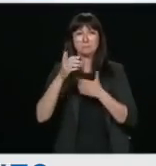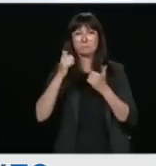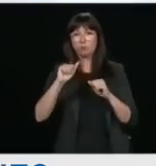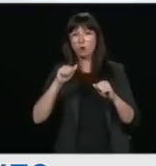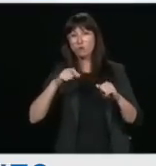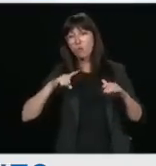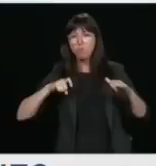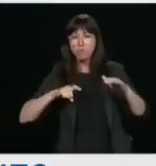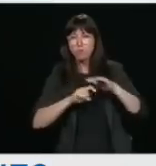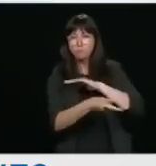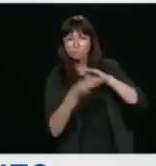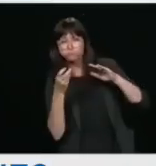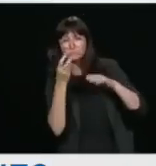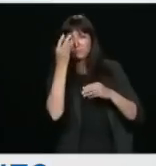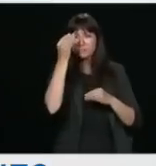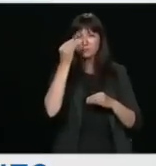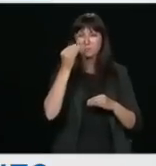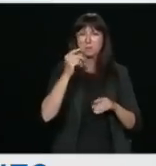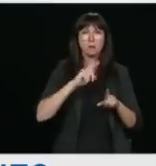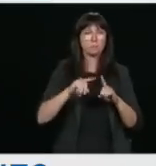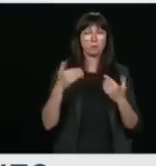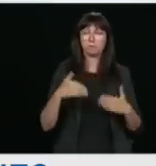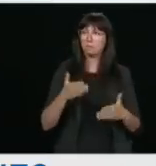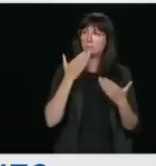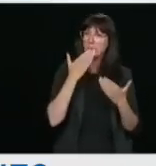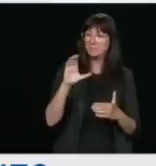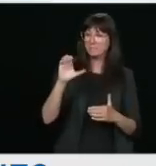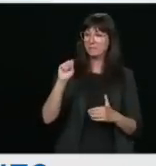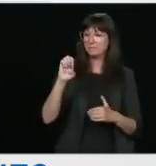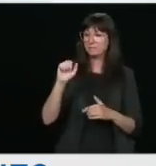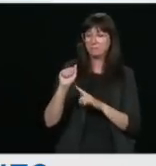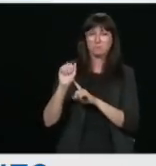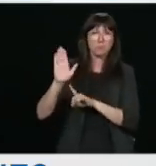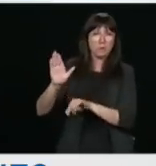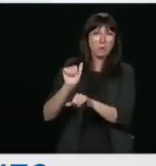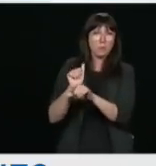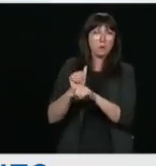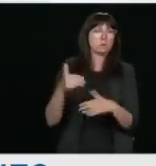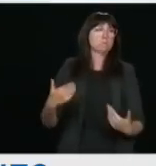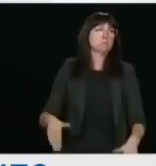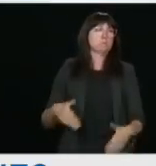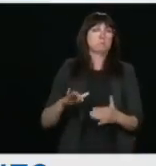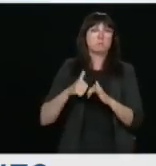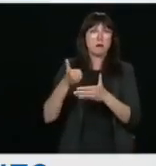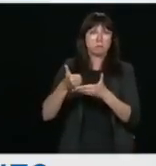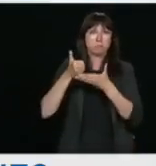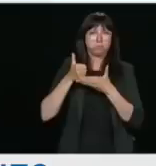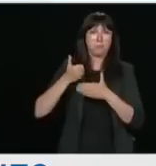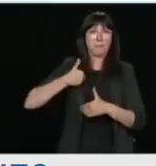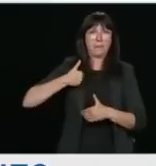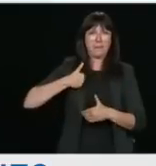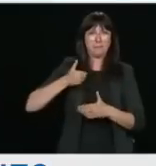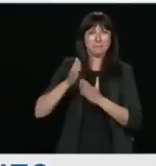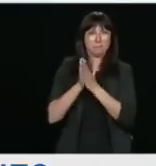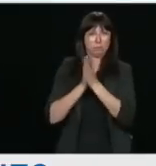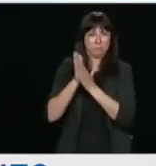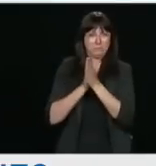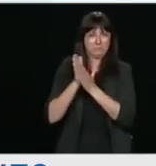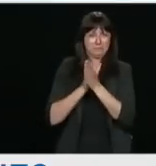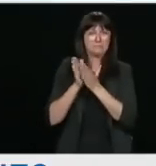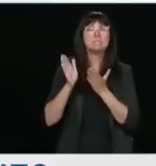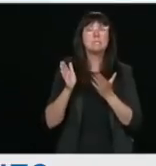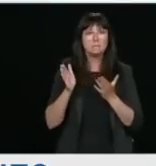grateful for the work, particularly what CSIS does, in this, in protecting Canadian industry and Canadian interests, in the protection of intellectual